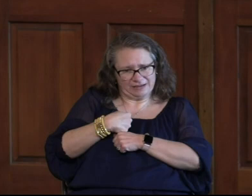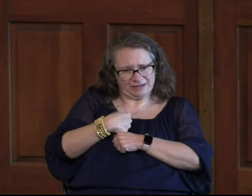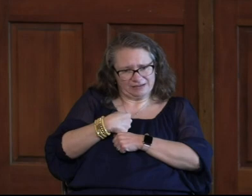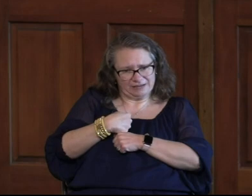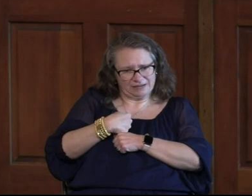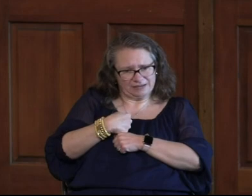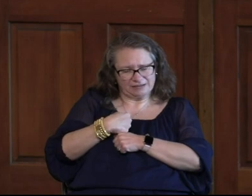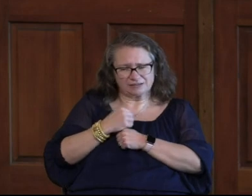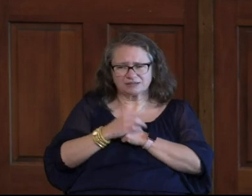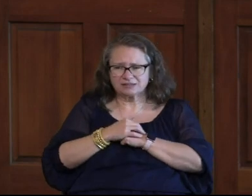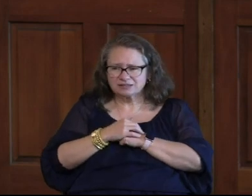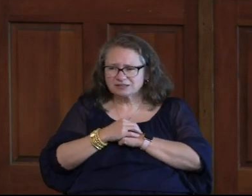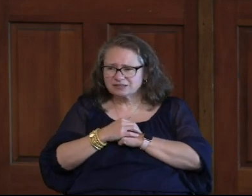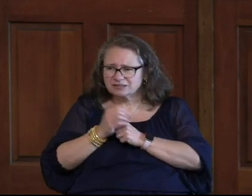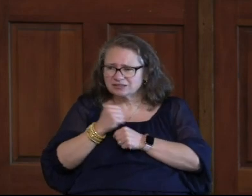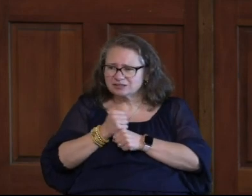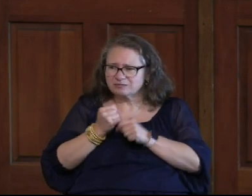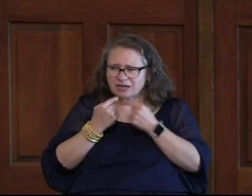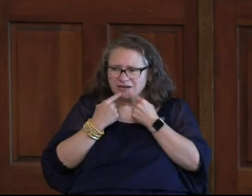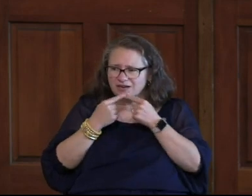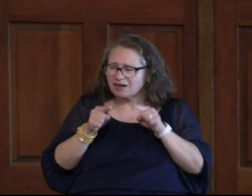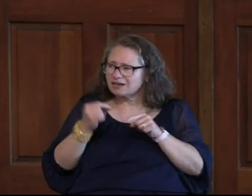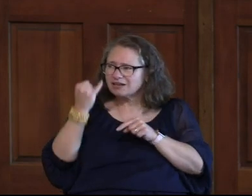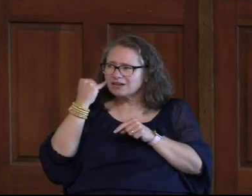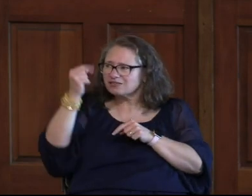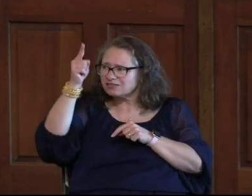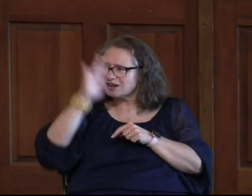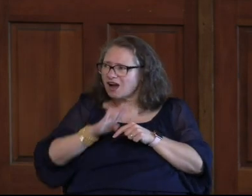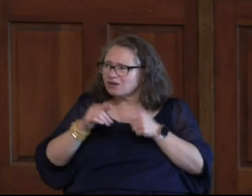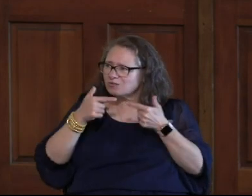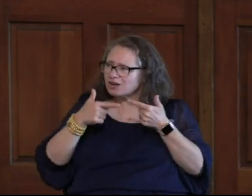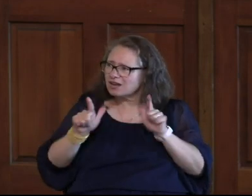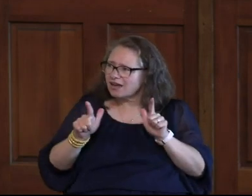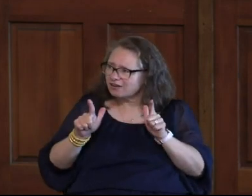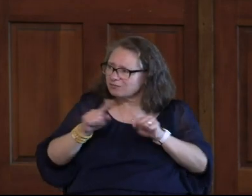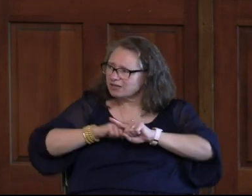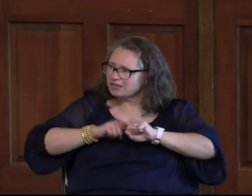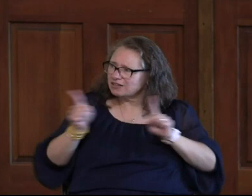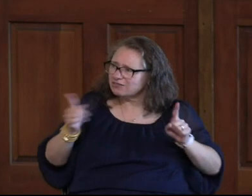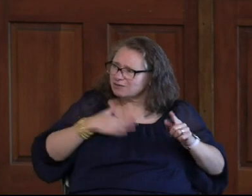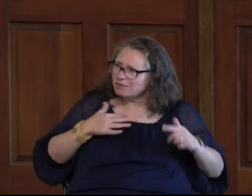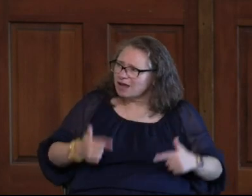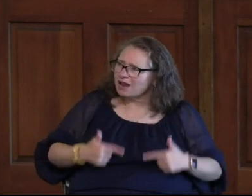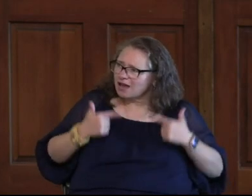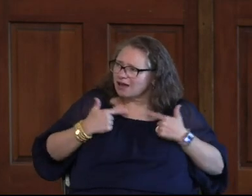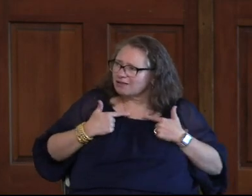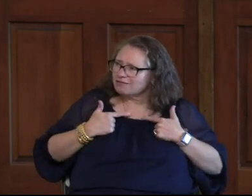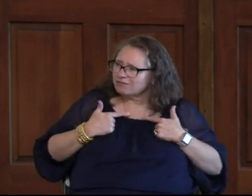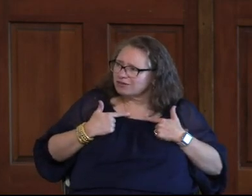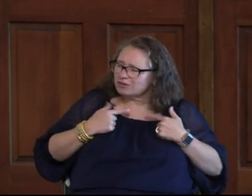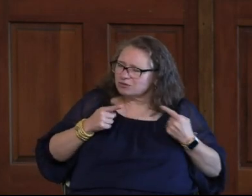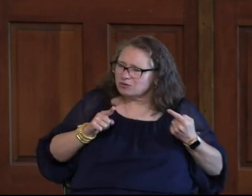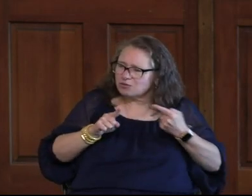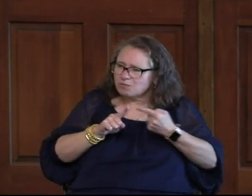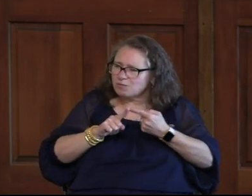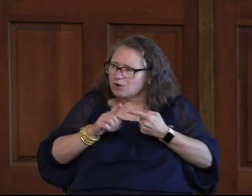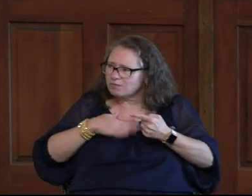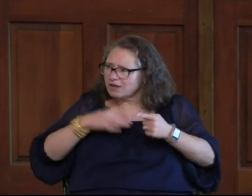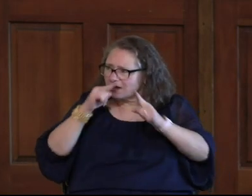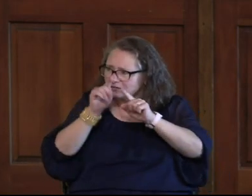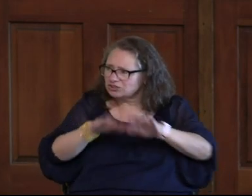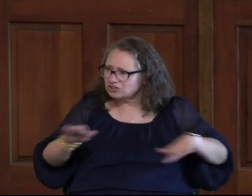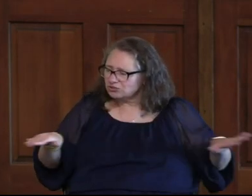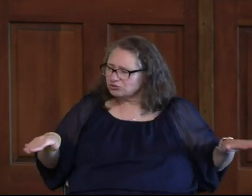I mean, she even made a comment to say, if God would have allowed things to be different in my life even to the point of me having